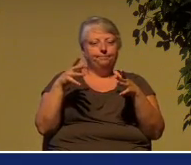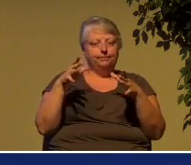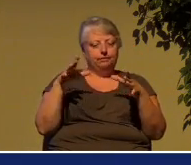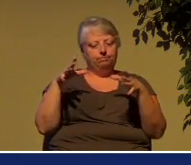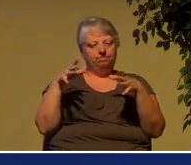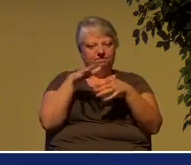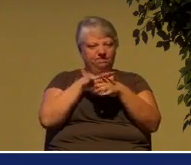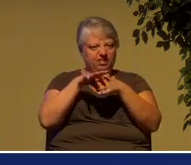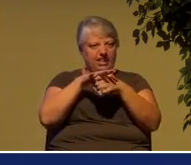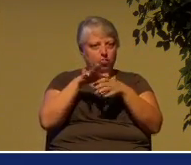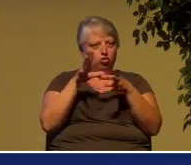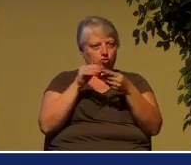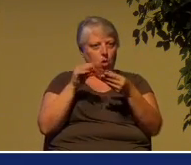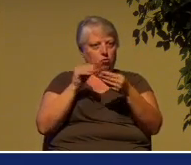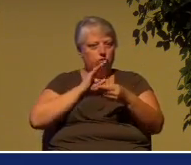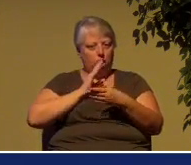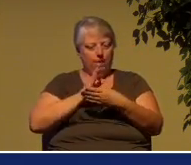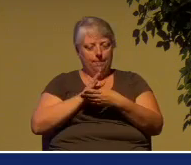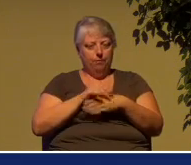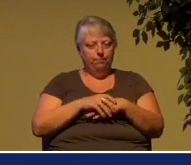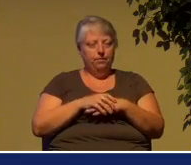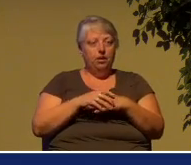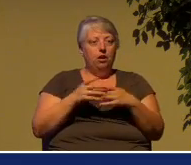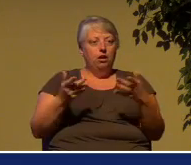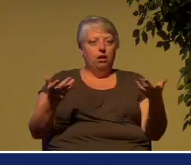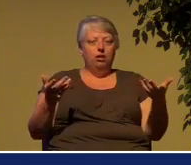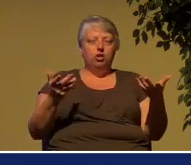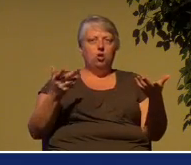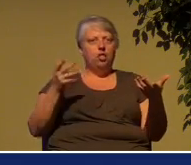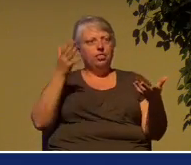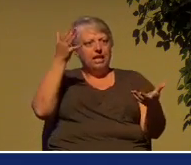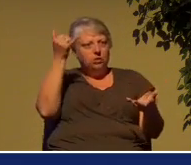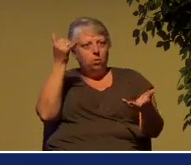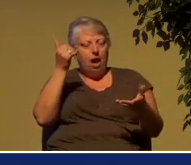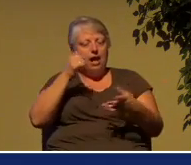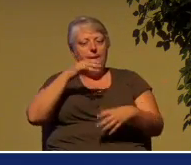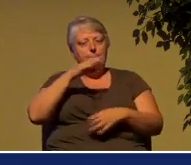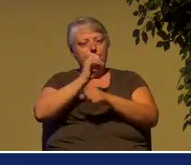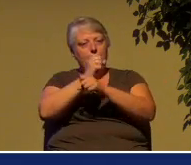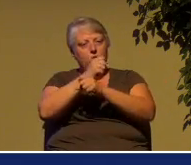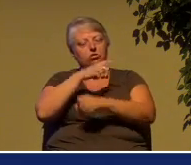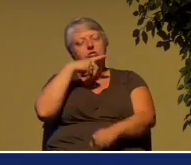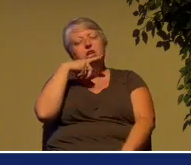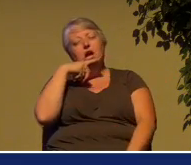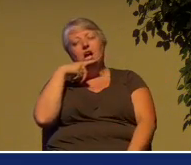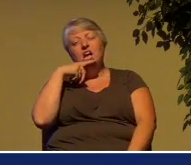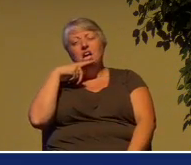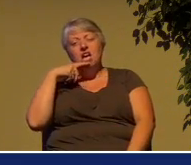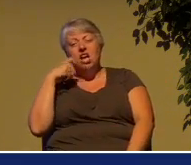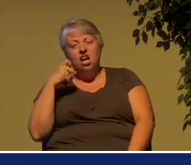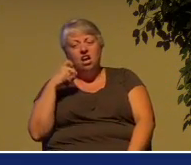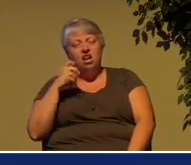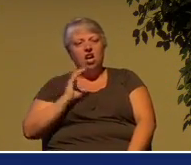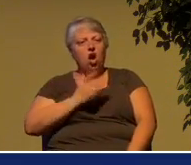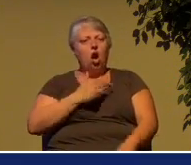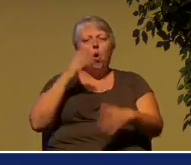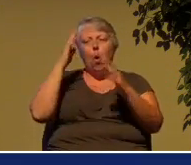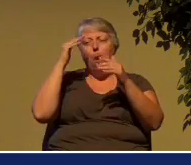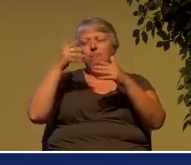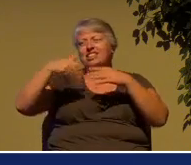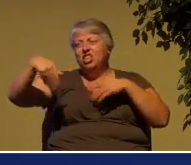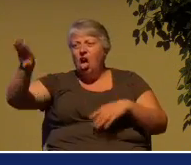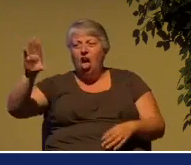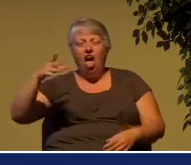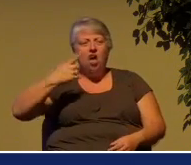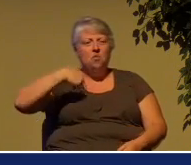our hope is gone. We are cut off. There is no way that they could bring themselves back